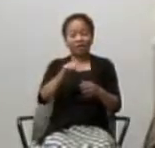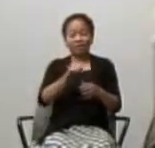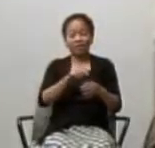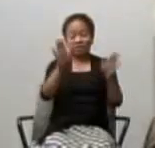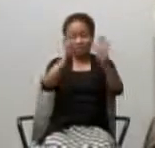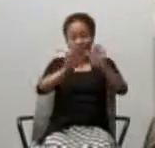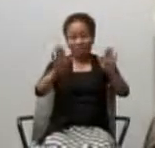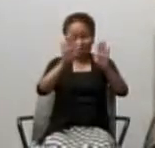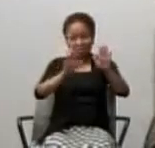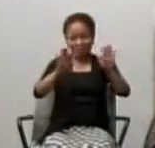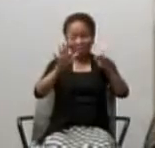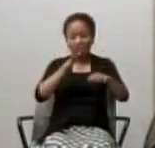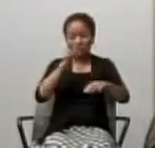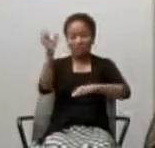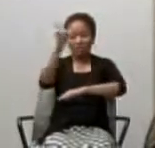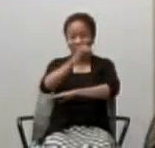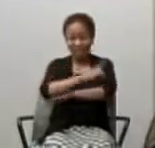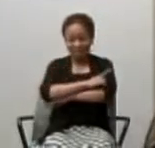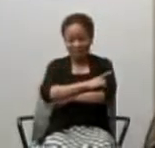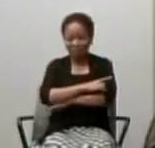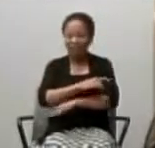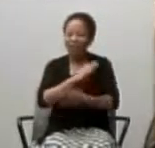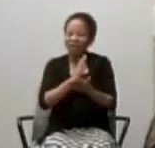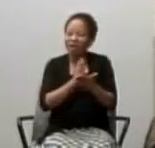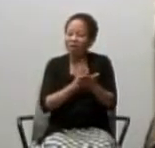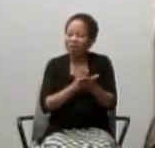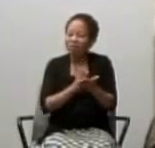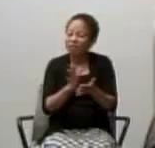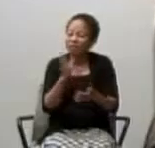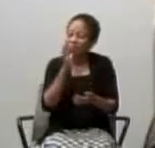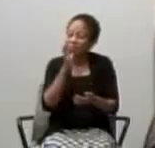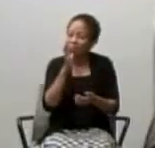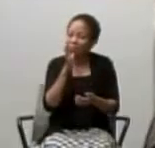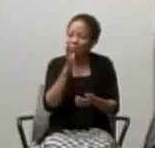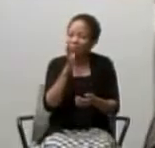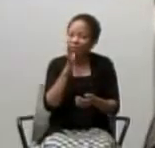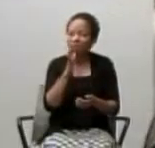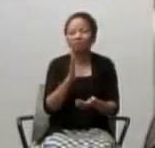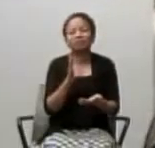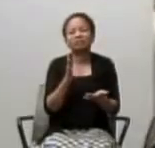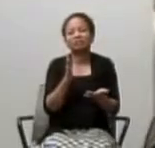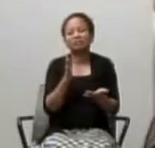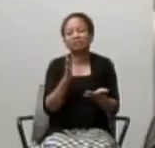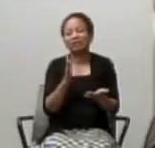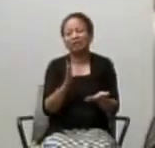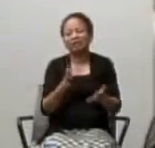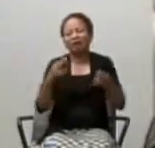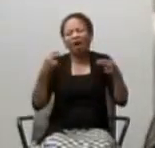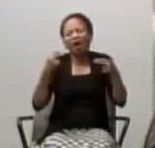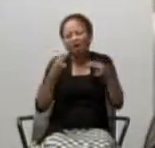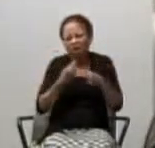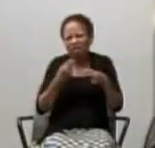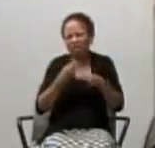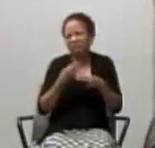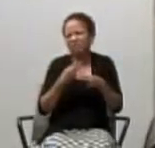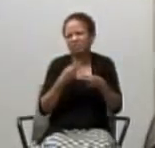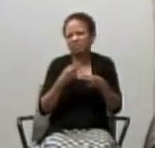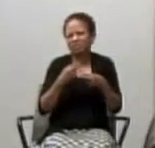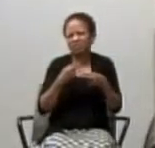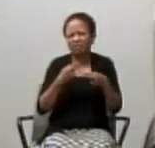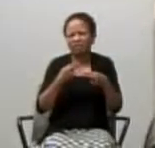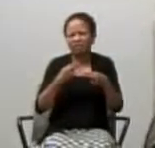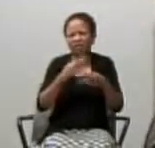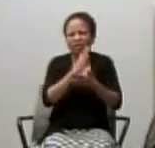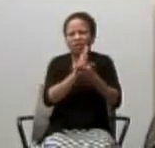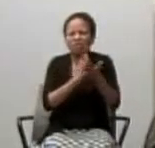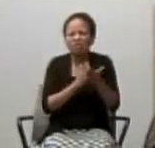not necessarily in a good place because of decisions their children may have made. And they have to find the